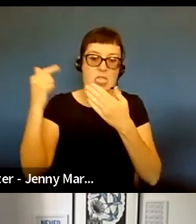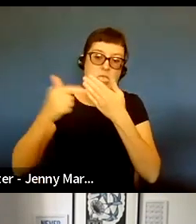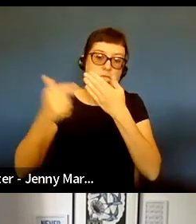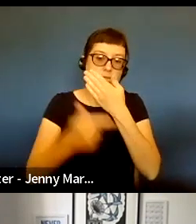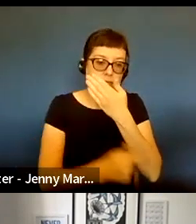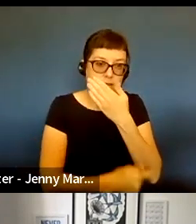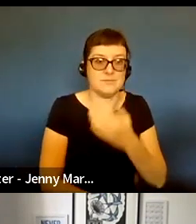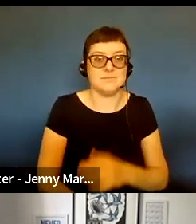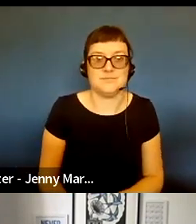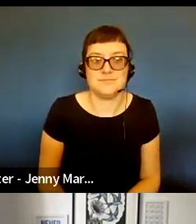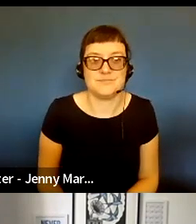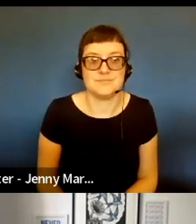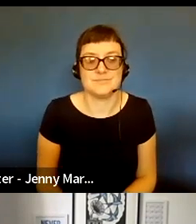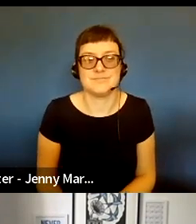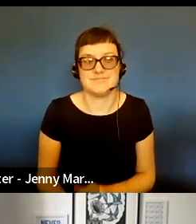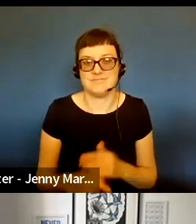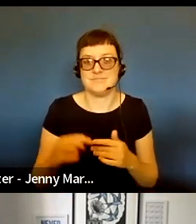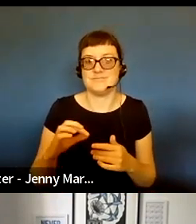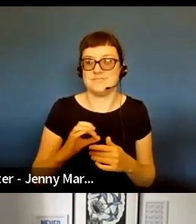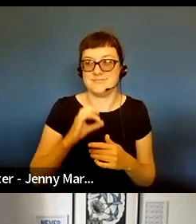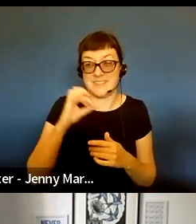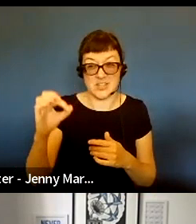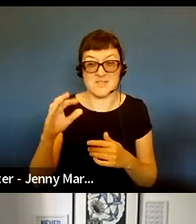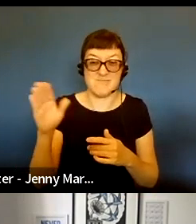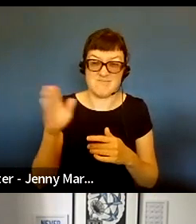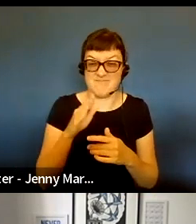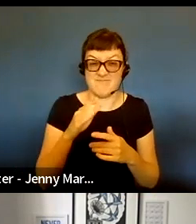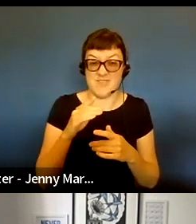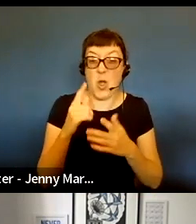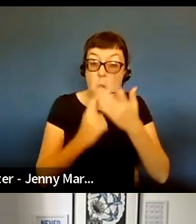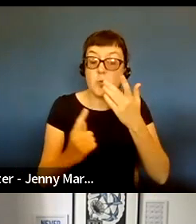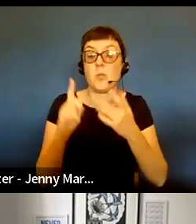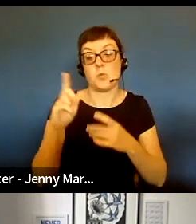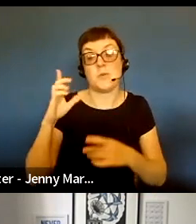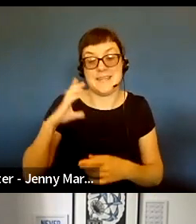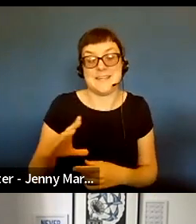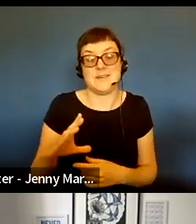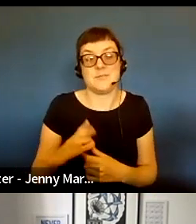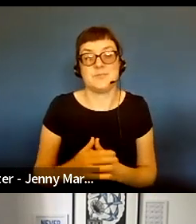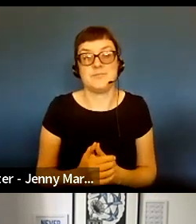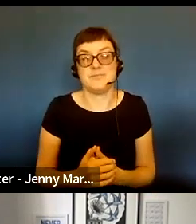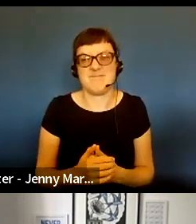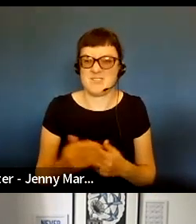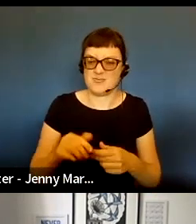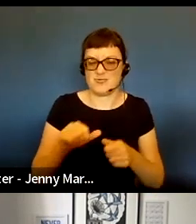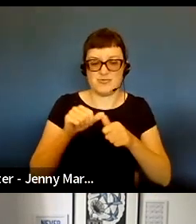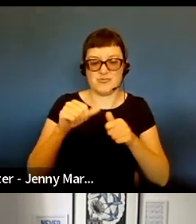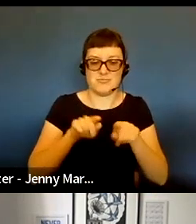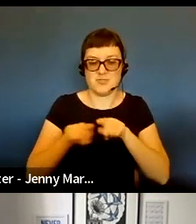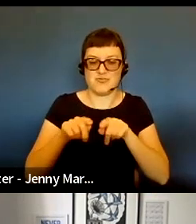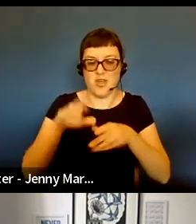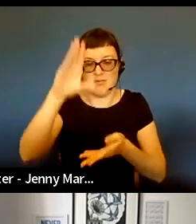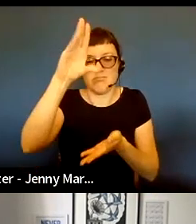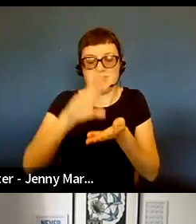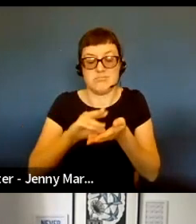stage. Yeah, just asking for absolutely what you what you need and slimming it right down and